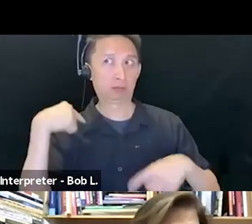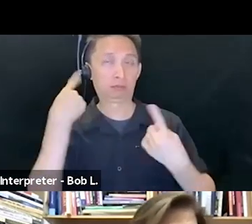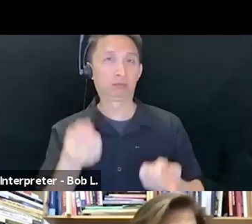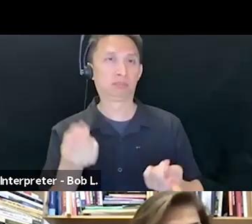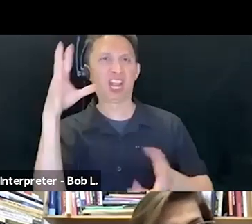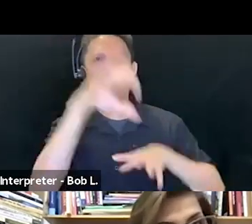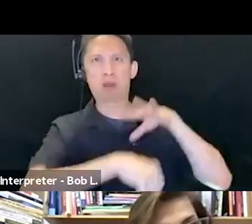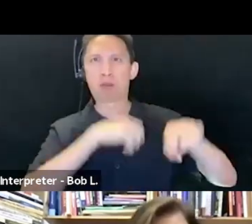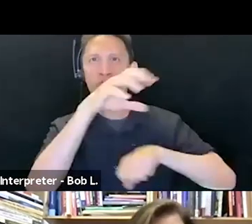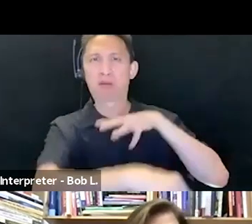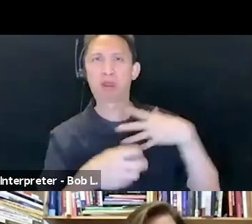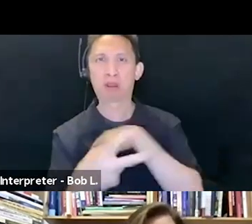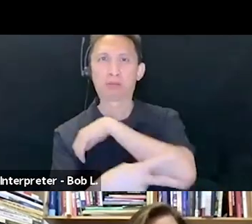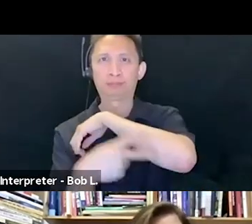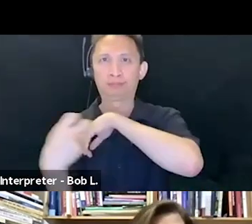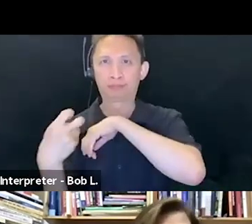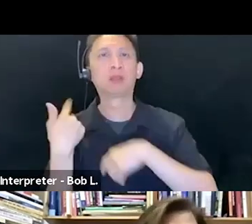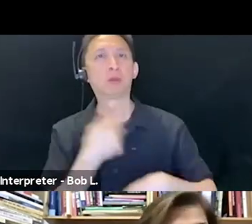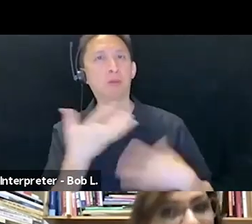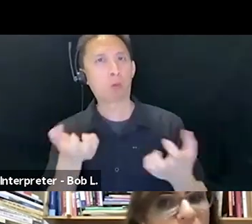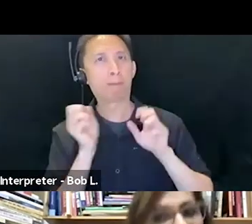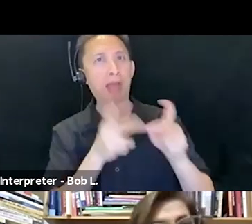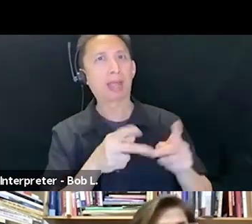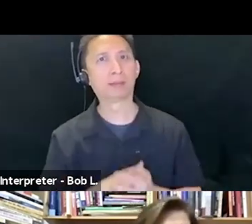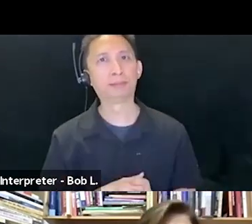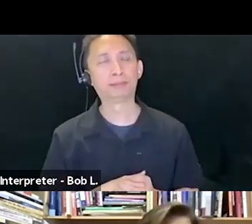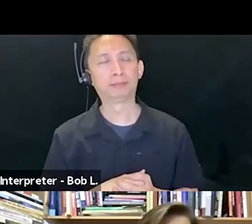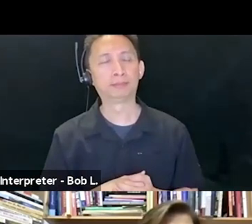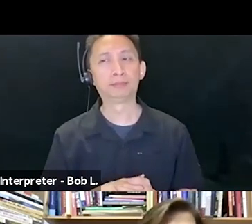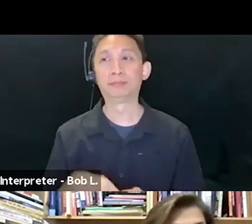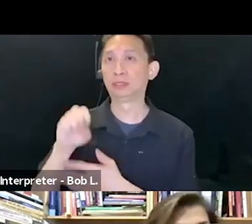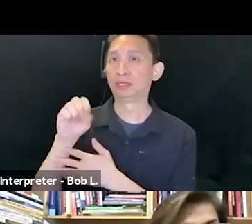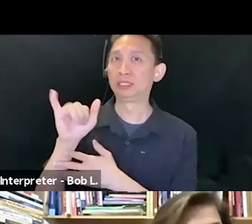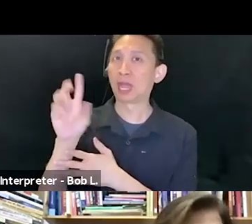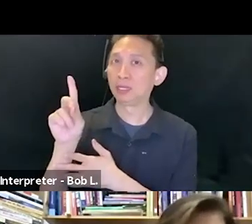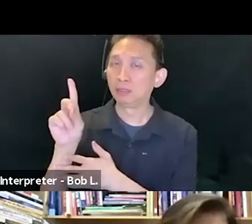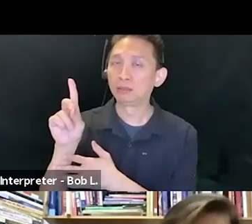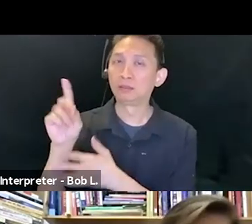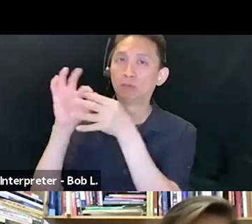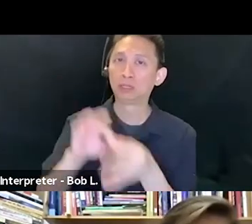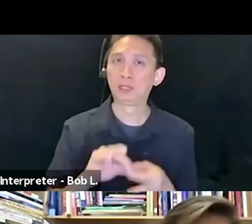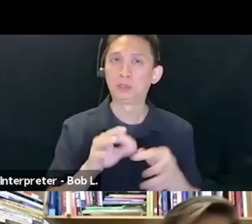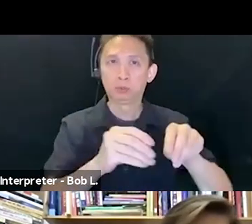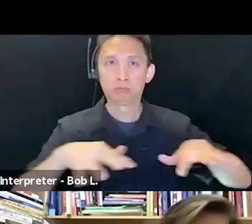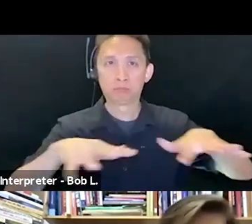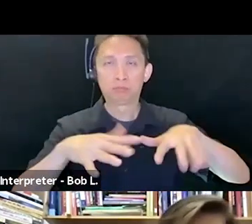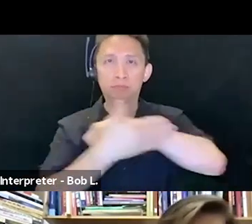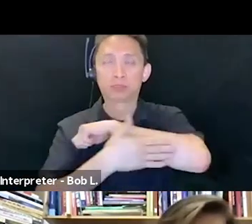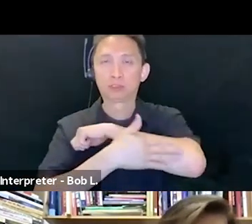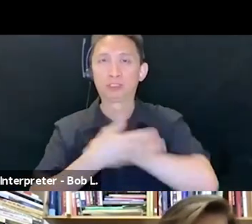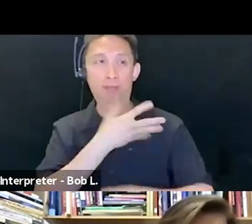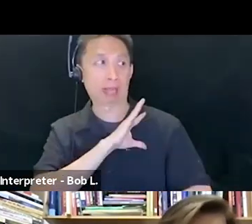So we turn to these two issues, Said and Palestine, in the wake of the last of many assaults on Palestinian